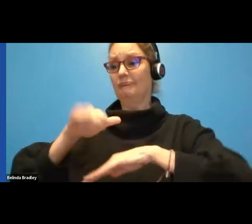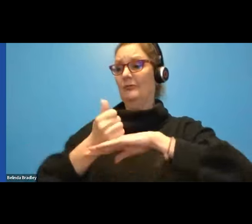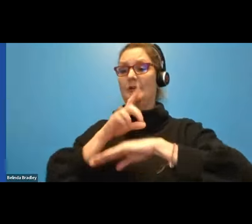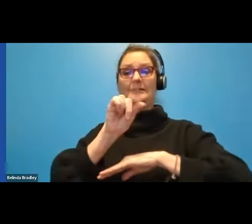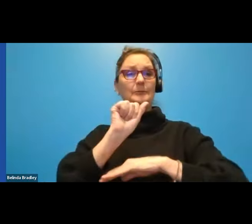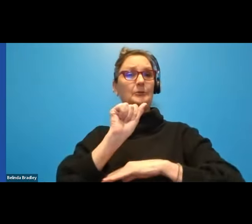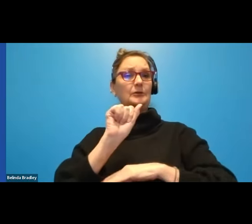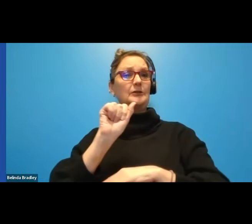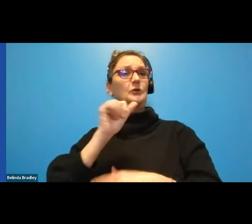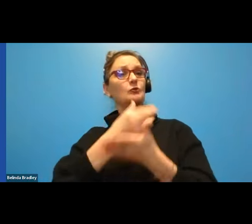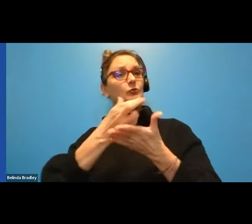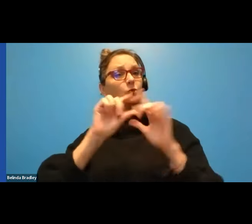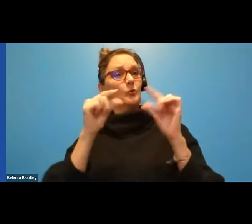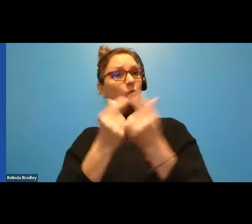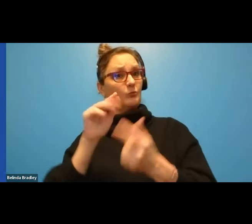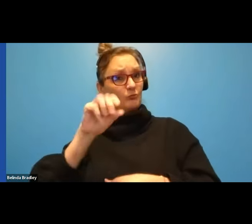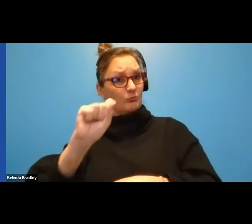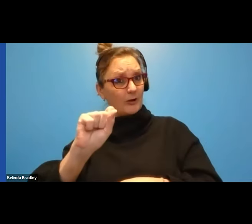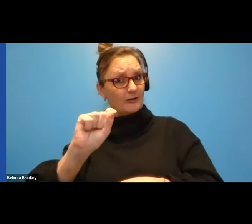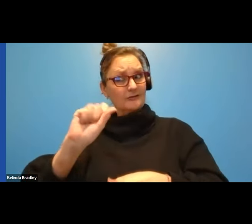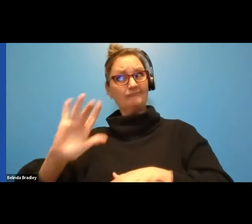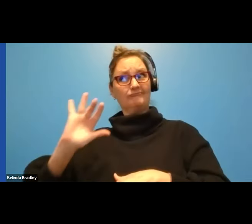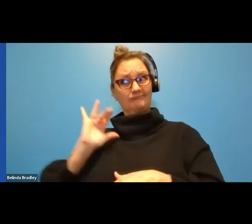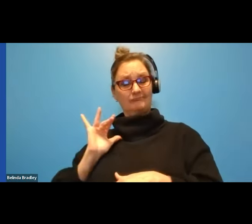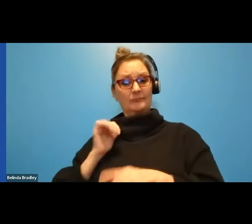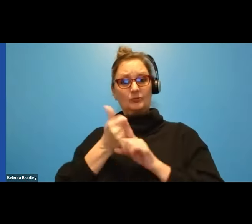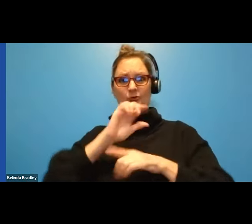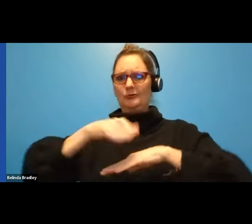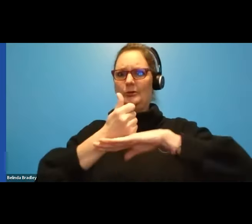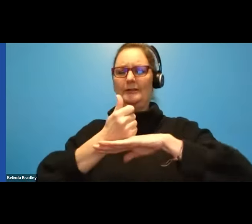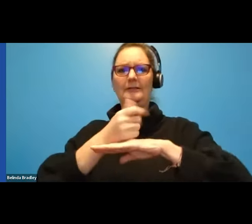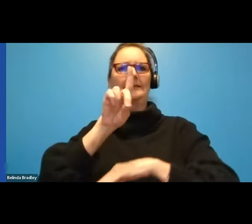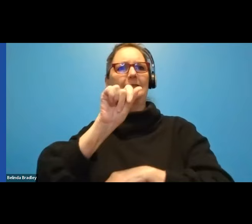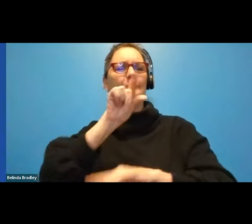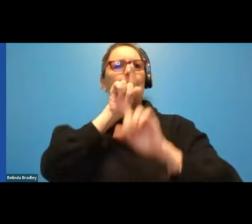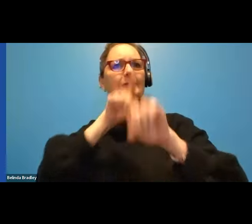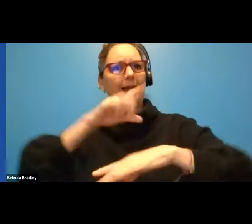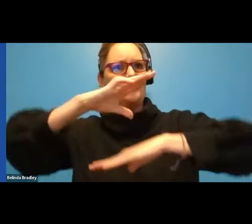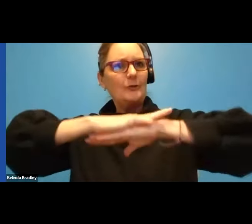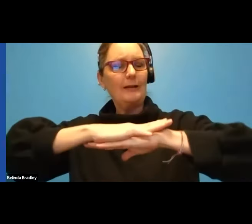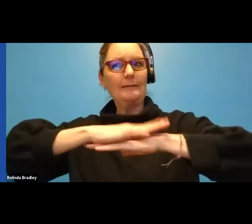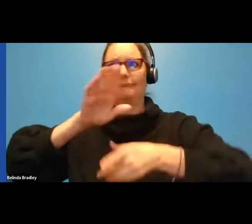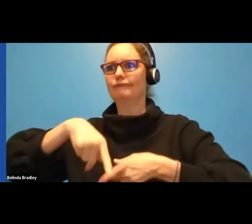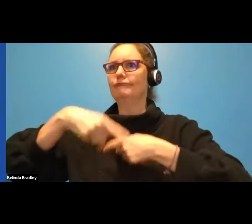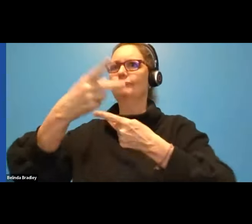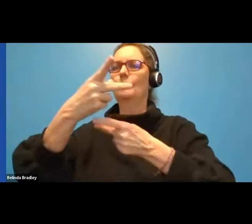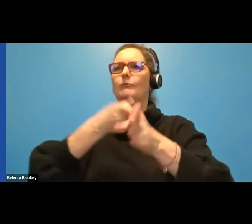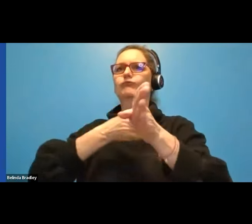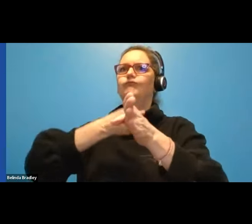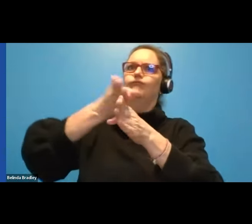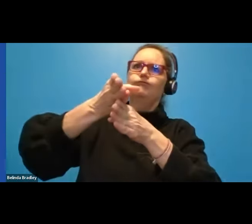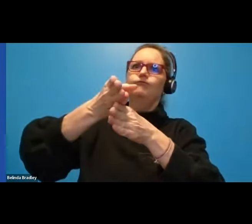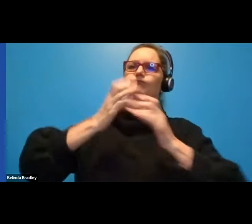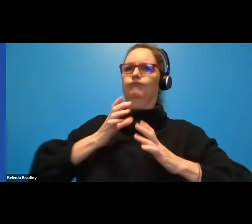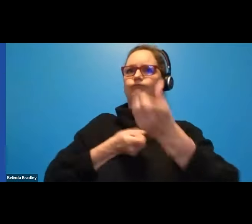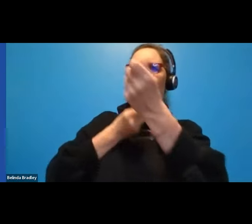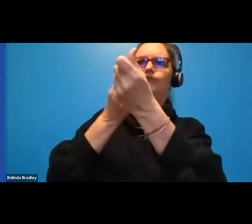resource group at Microsoft. She created the Disability Answer Desk, which provides specialist customer support to people with disabilities.